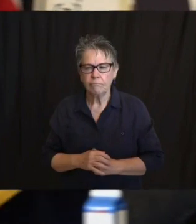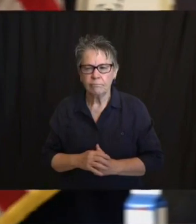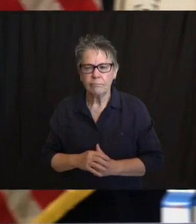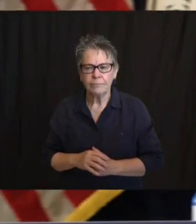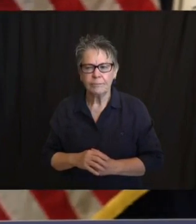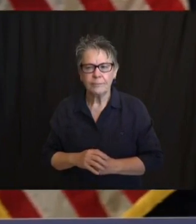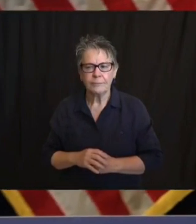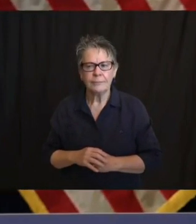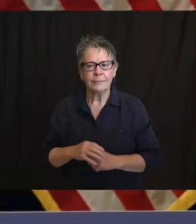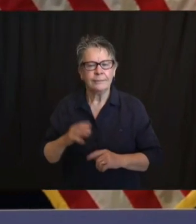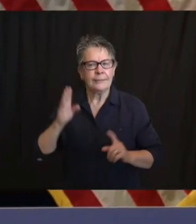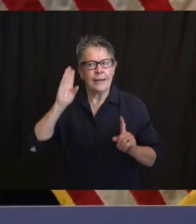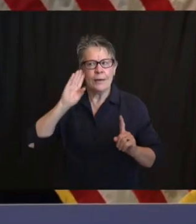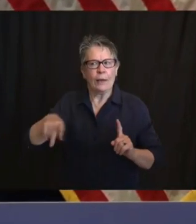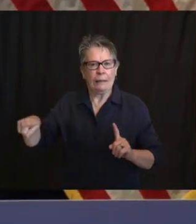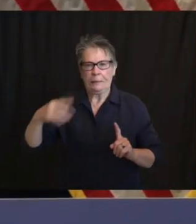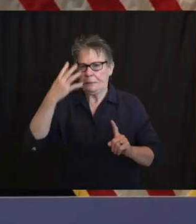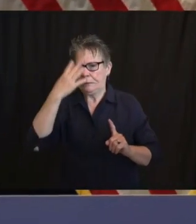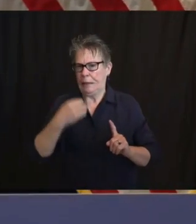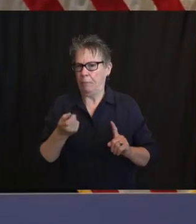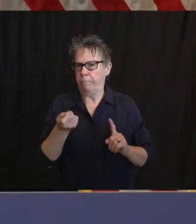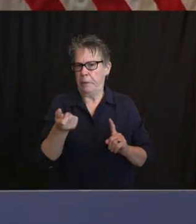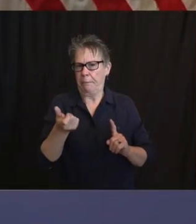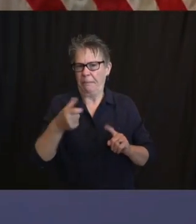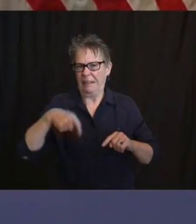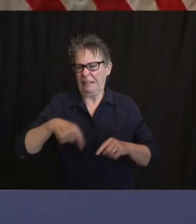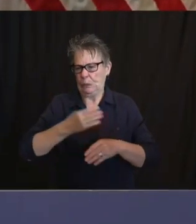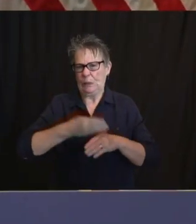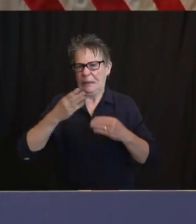I mentioned three young stars,